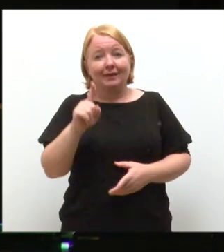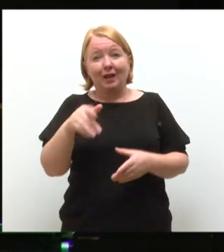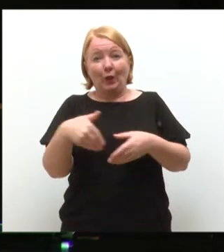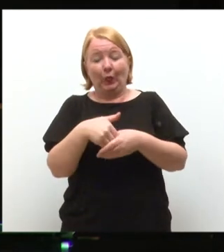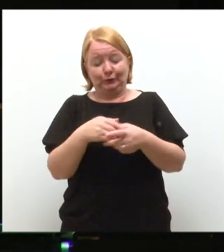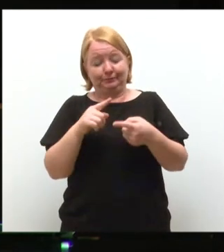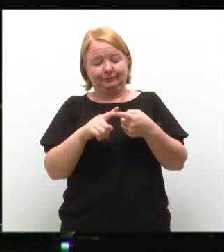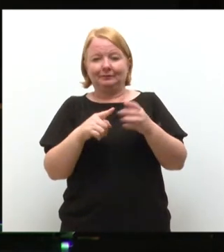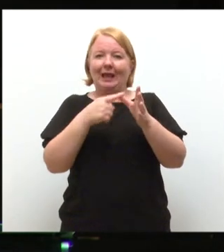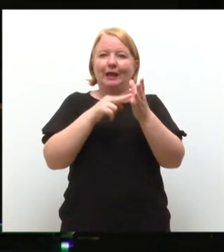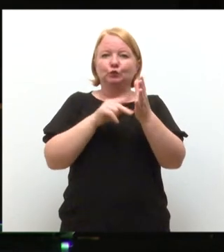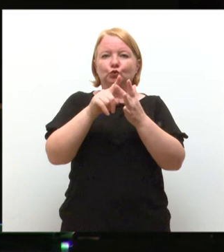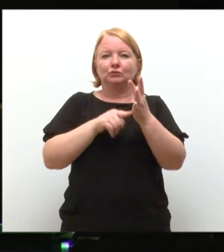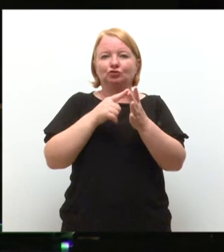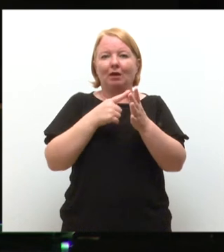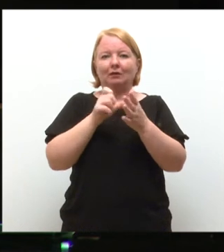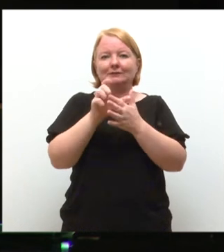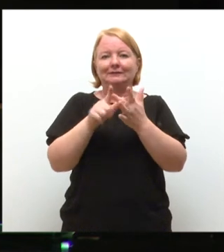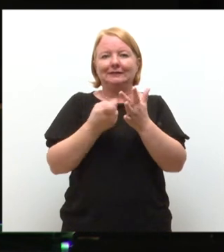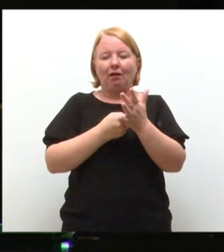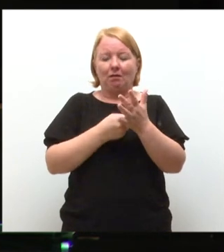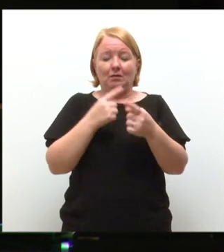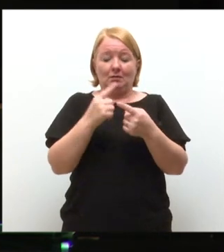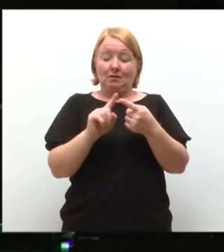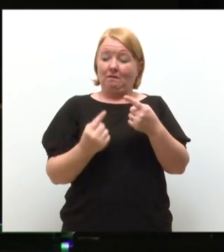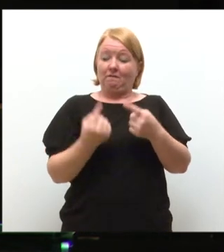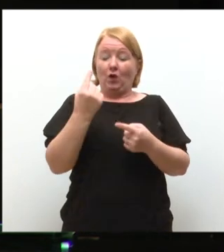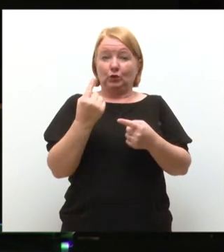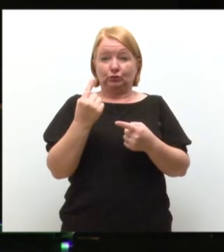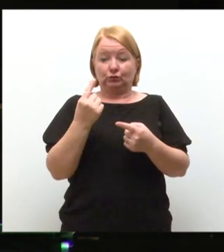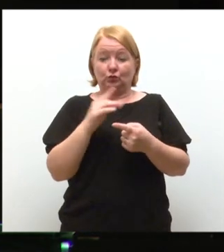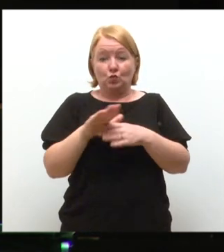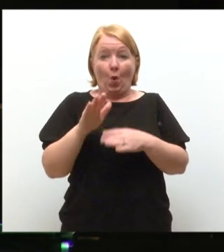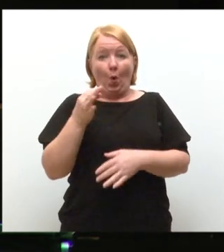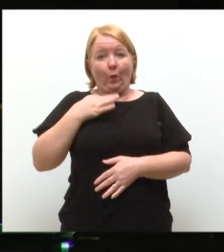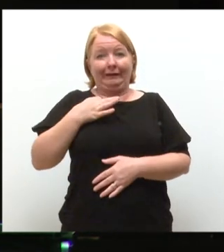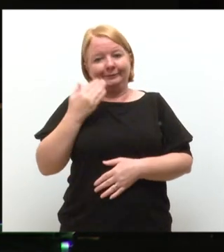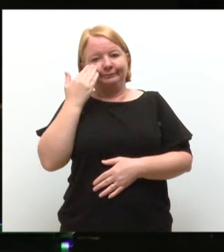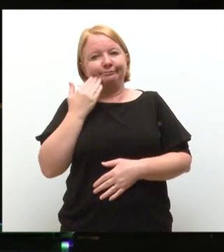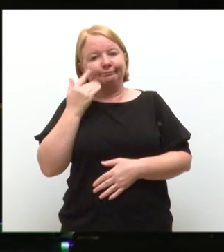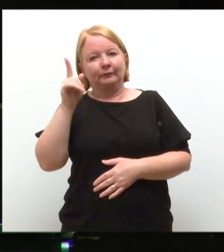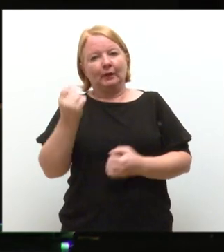Anu Jadir, who last year became the first non-white judge at the Old Bailey.